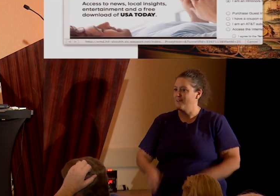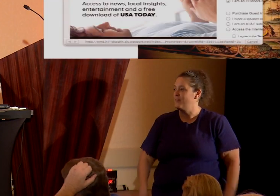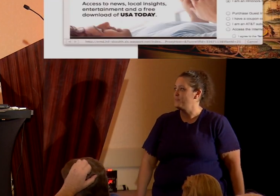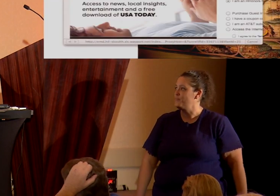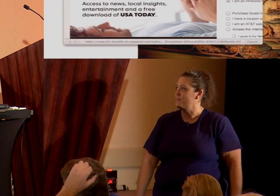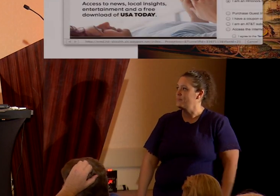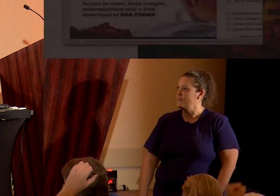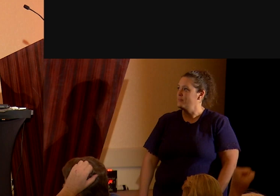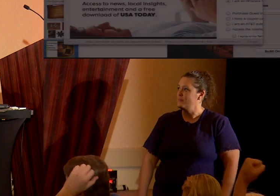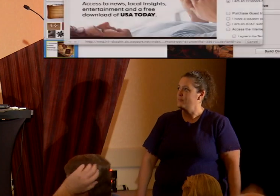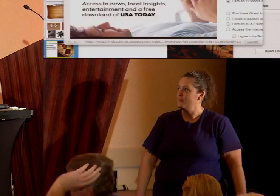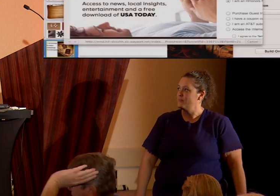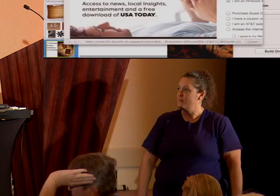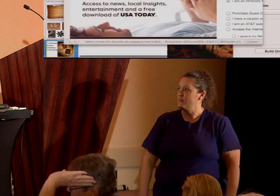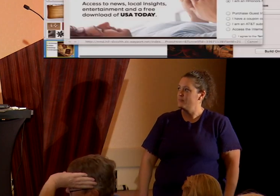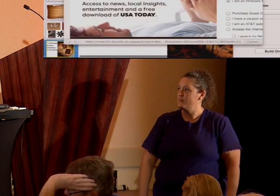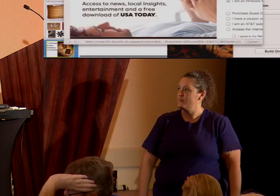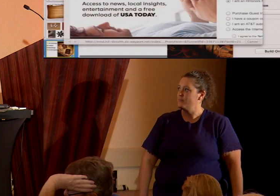All right,